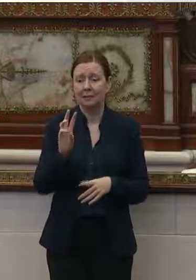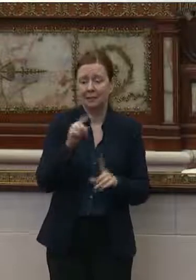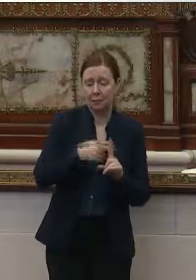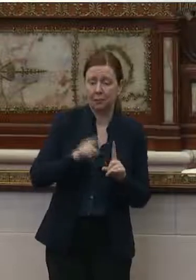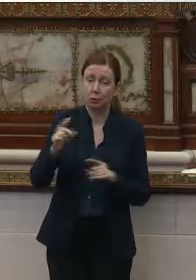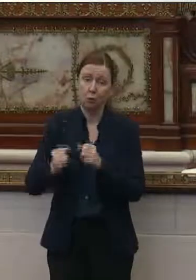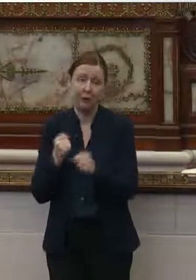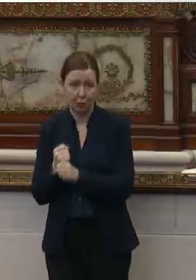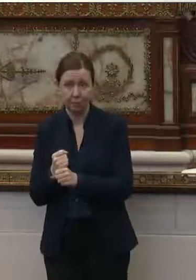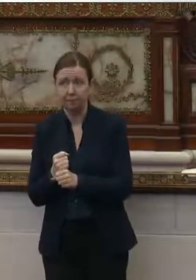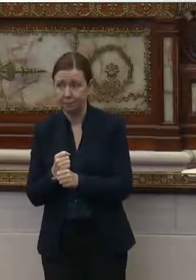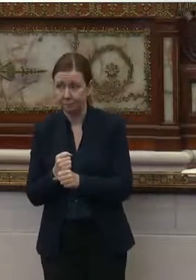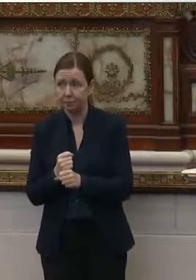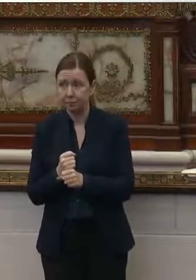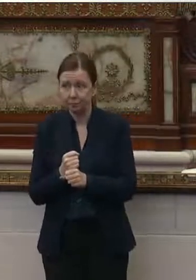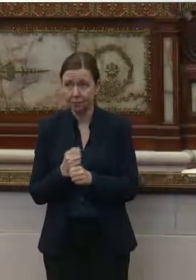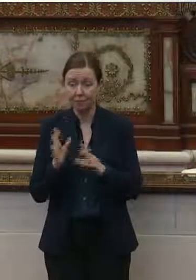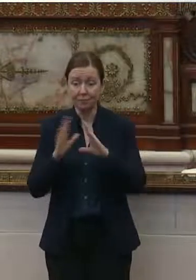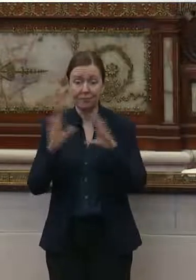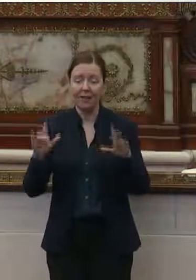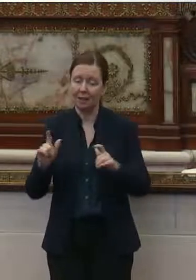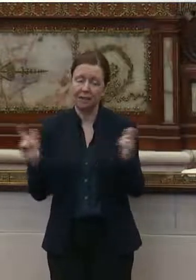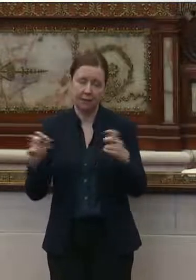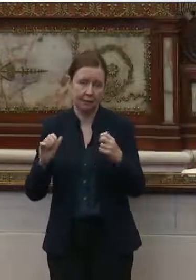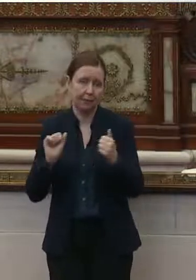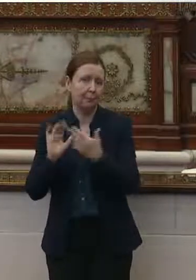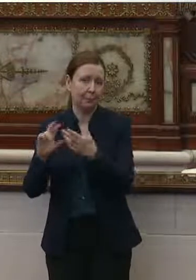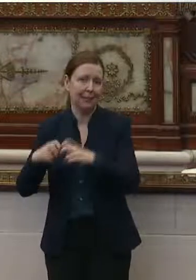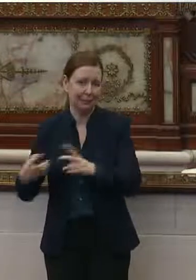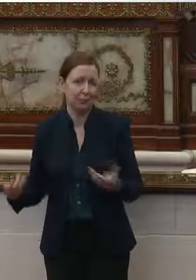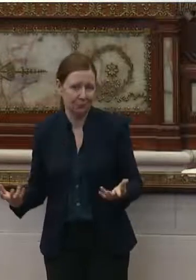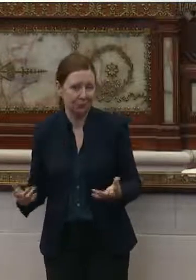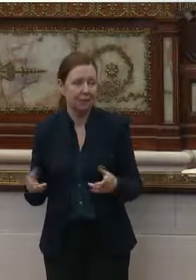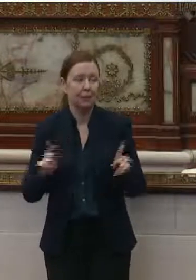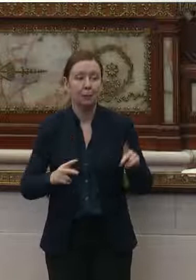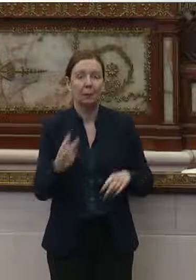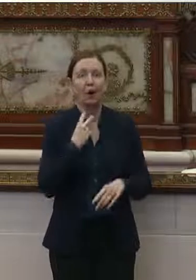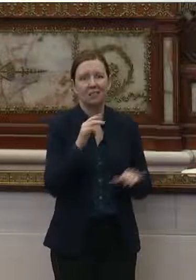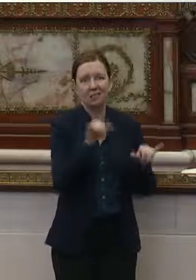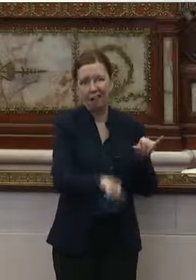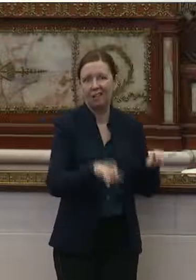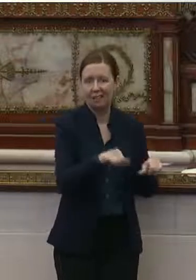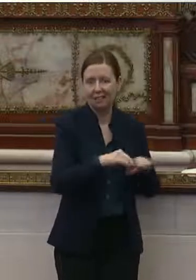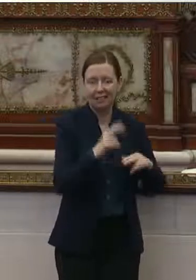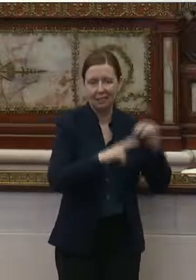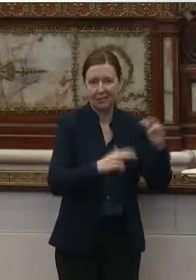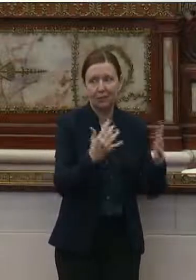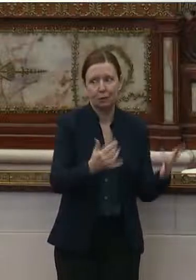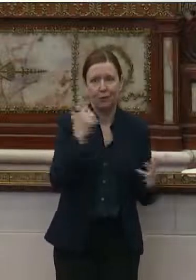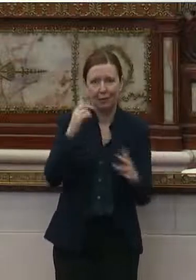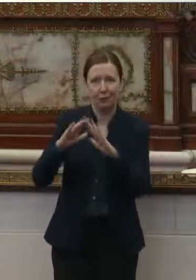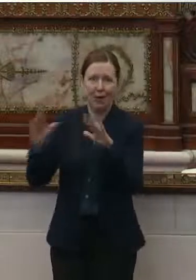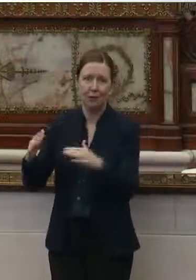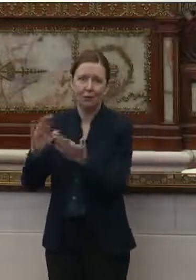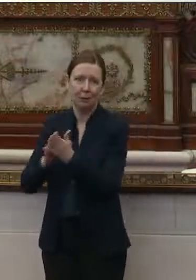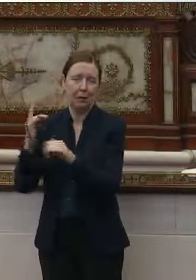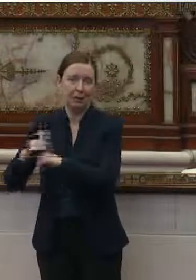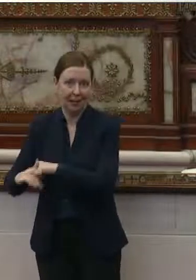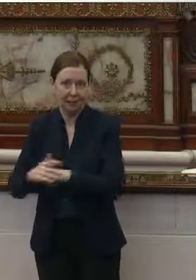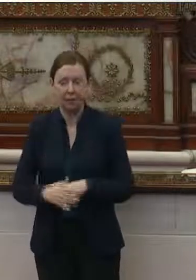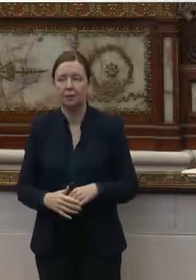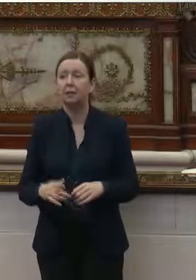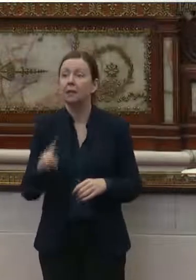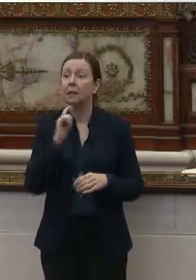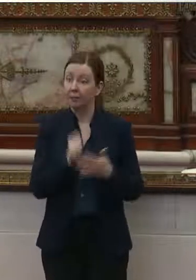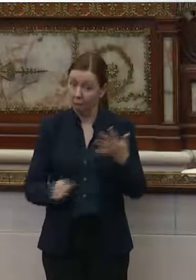months to a year. And housing is the biggest issue so that people are stuck in the facilities waiting for that. We do. There